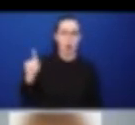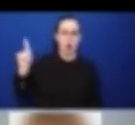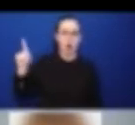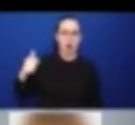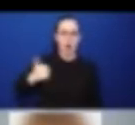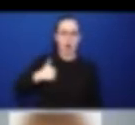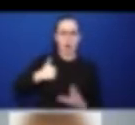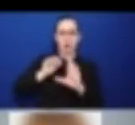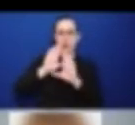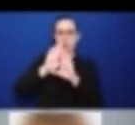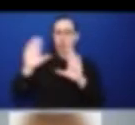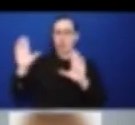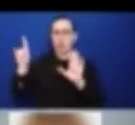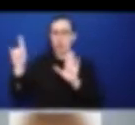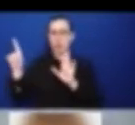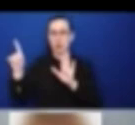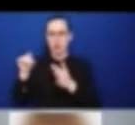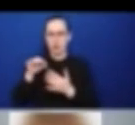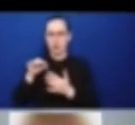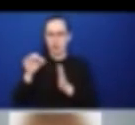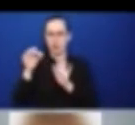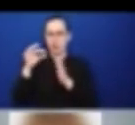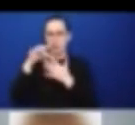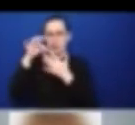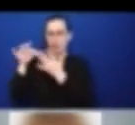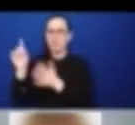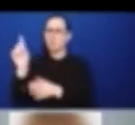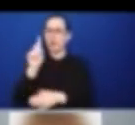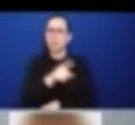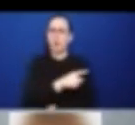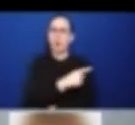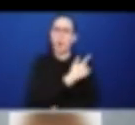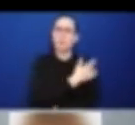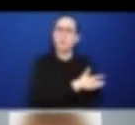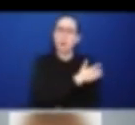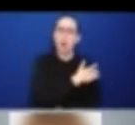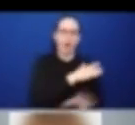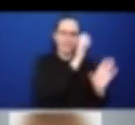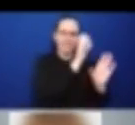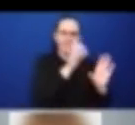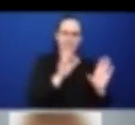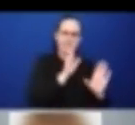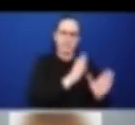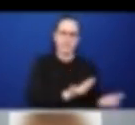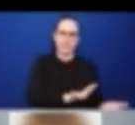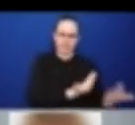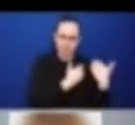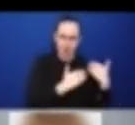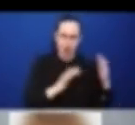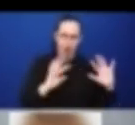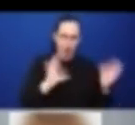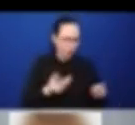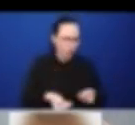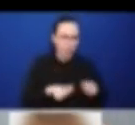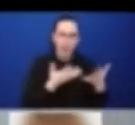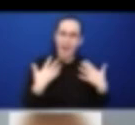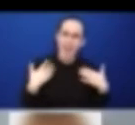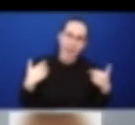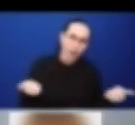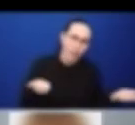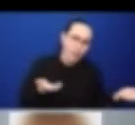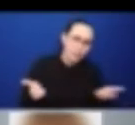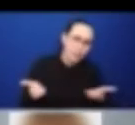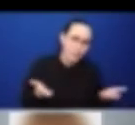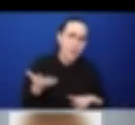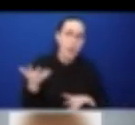a lot of the provision of health services and these types of things. So, this may simply be a reflection of the level in which we